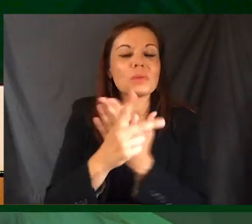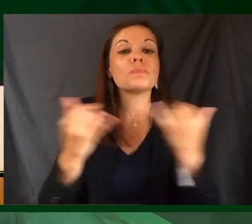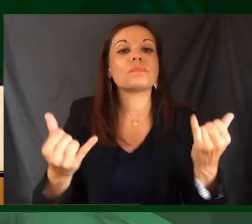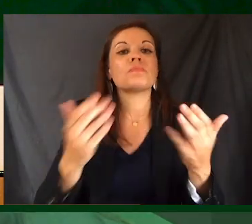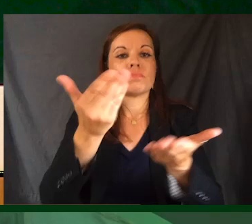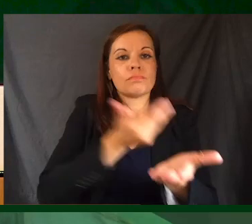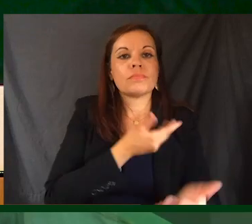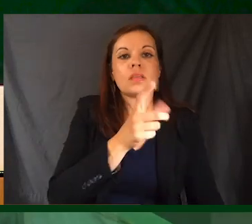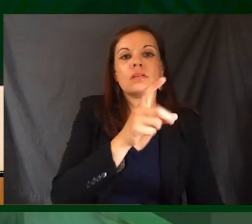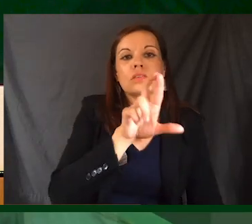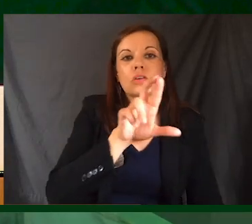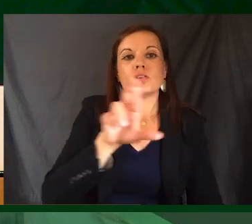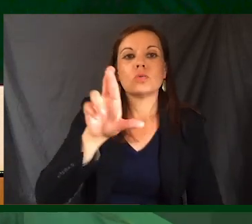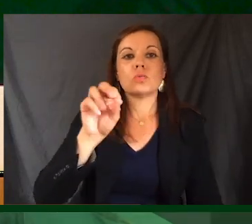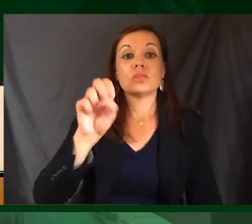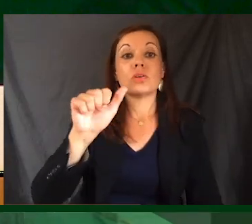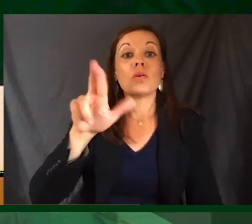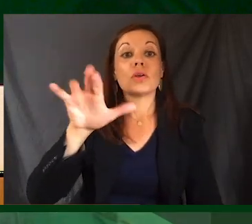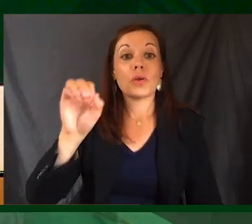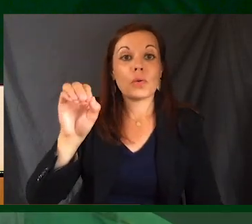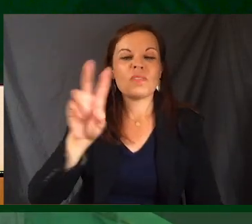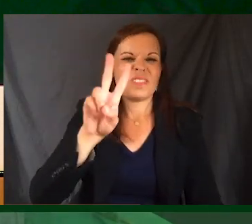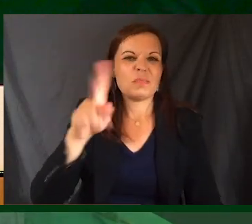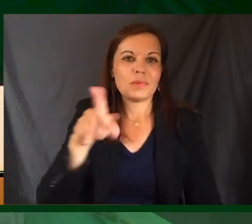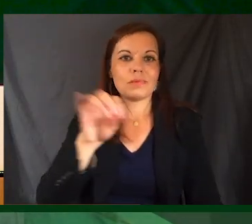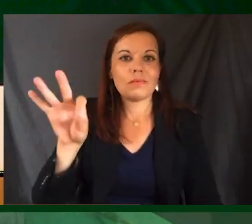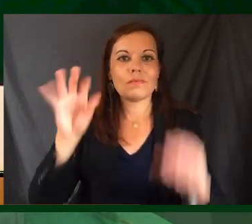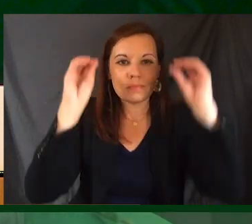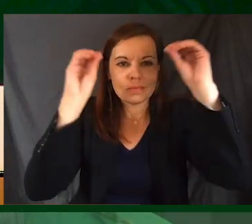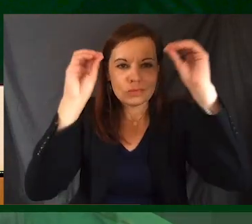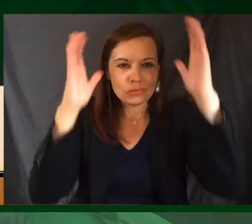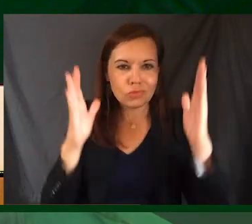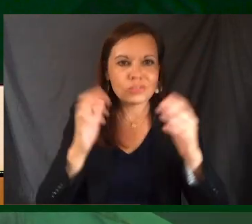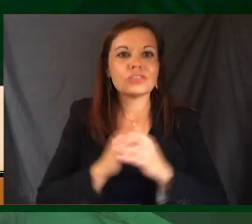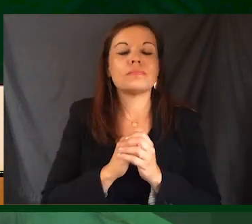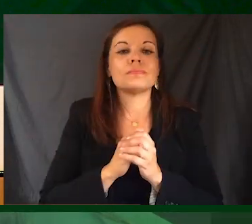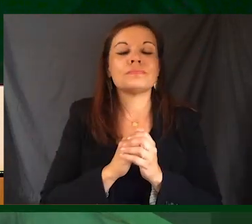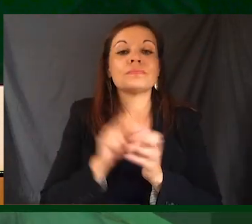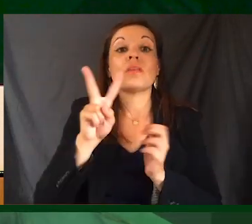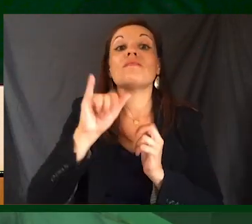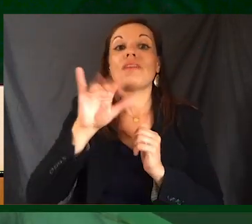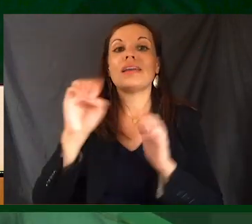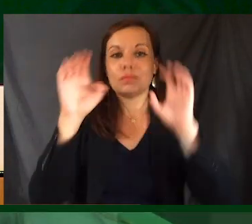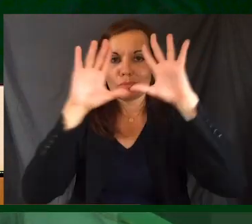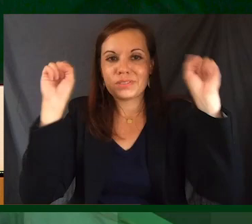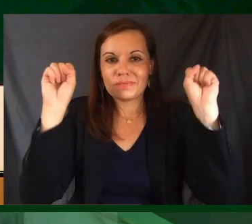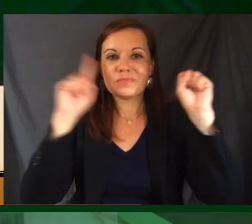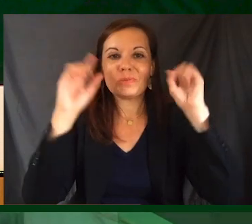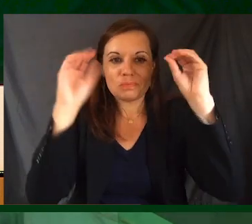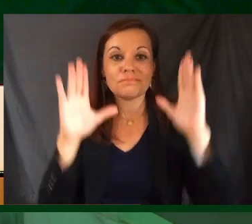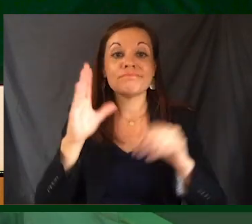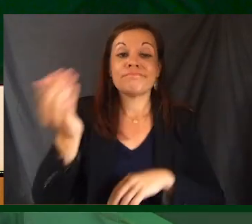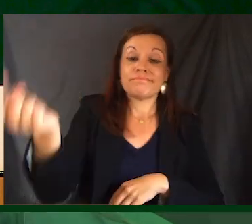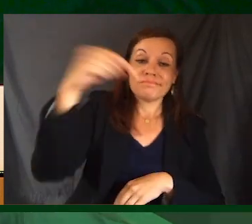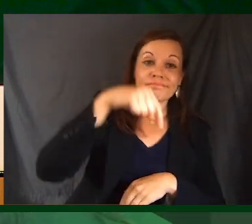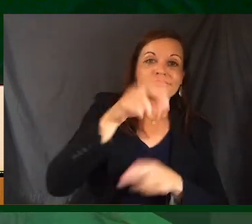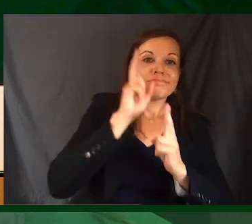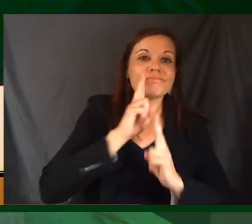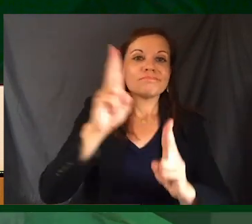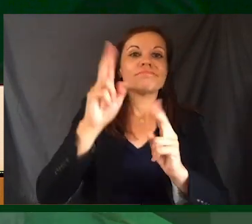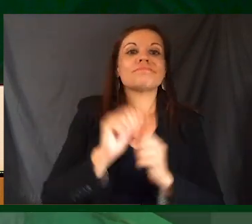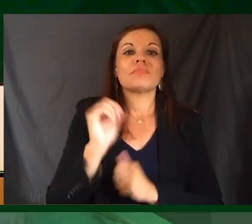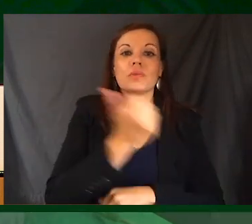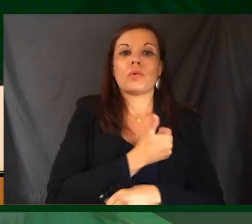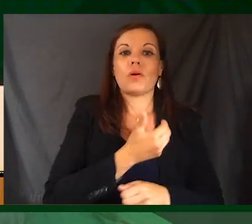Dr. Rolita Izanu, Vice President of Instruction, please come forward to honor the Bachelor of Applied Science program